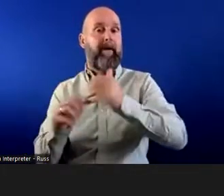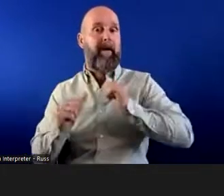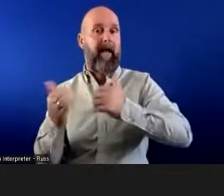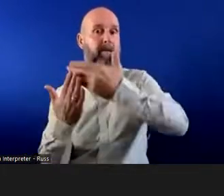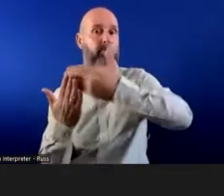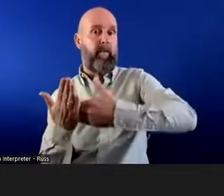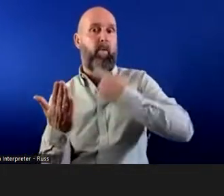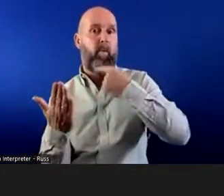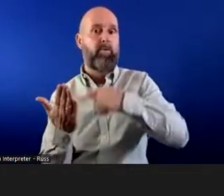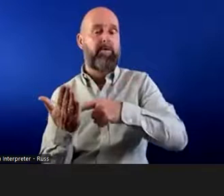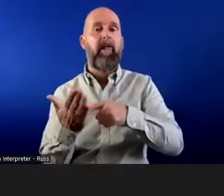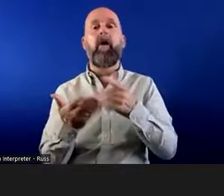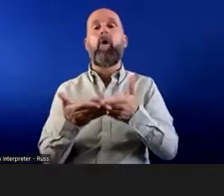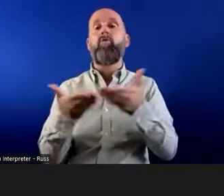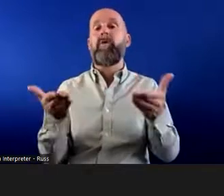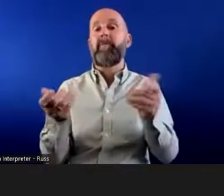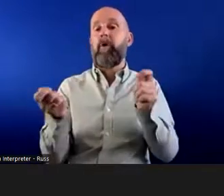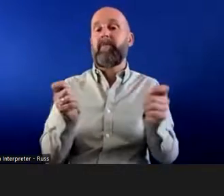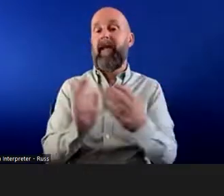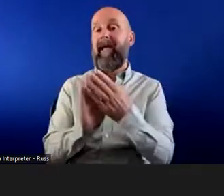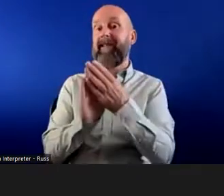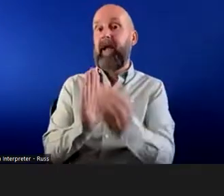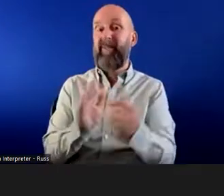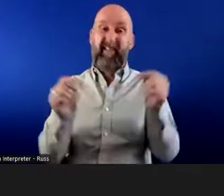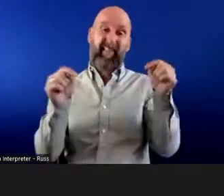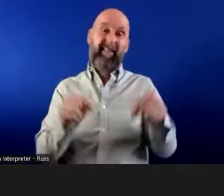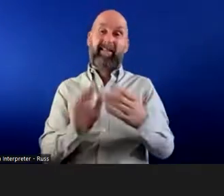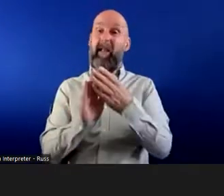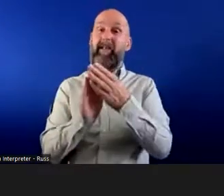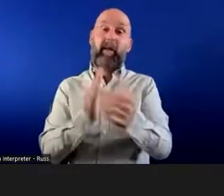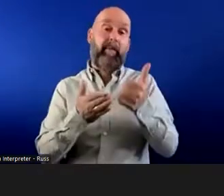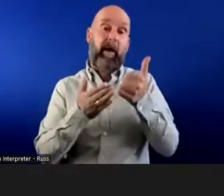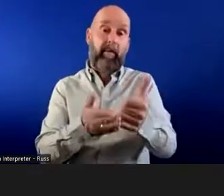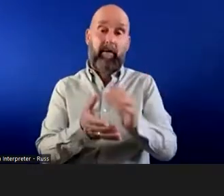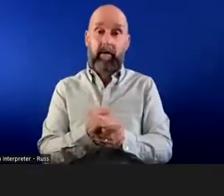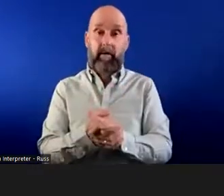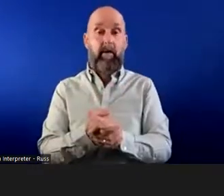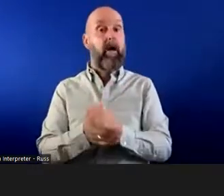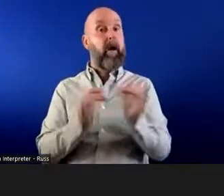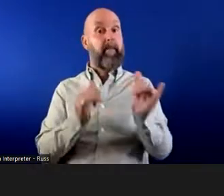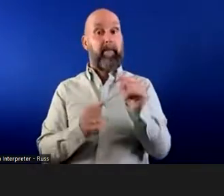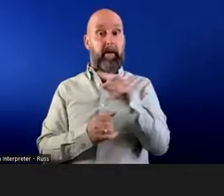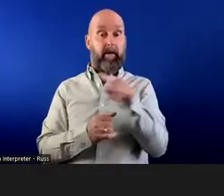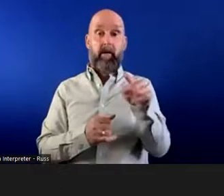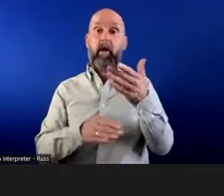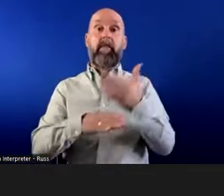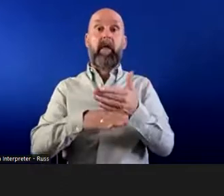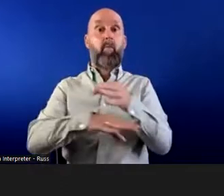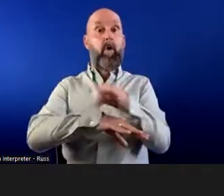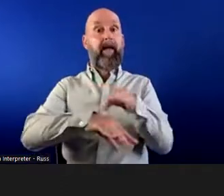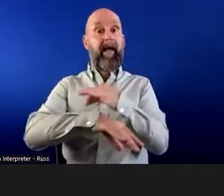examples of reasonable adjustments, and these are, of course, just examples that may assist, would be altering a person's working hours.